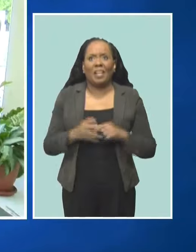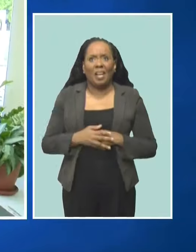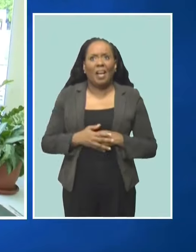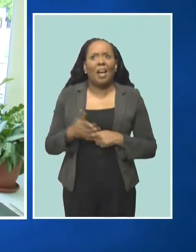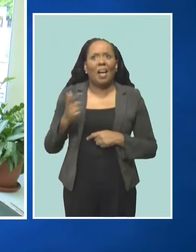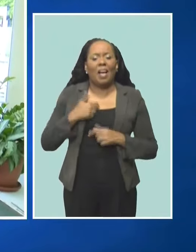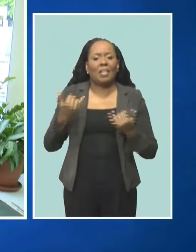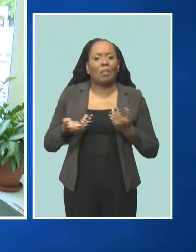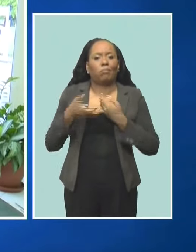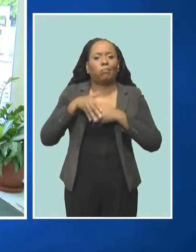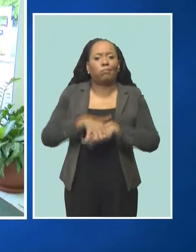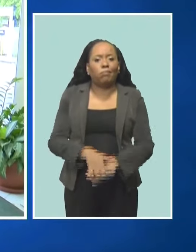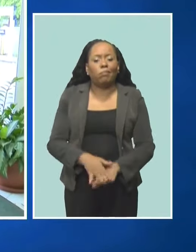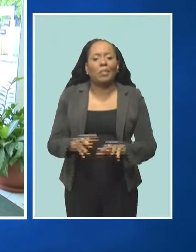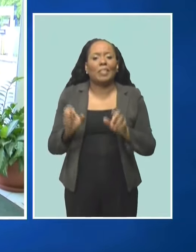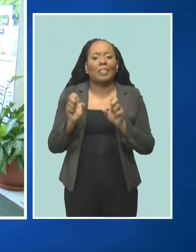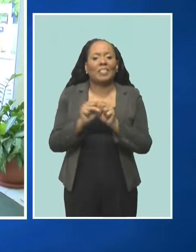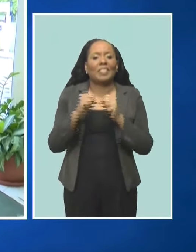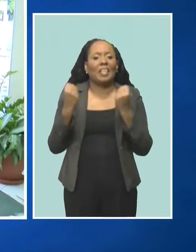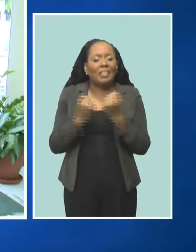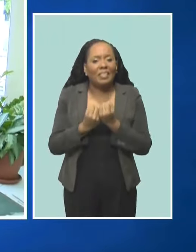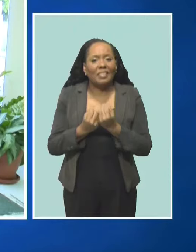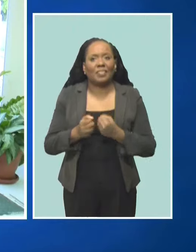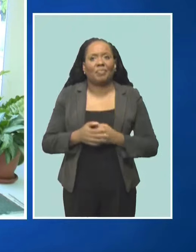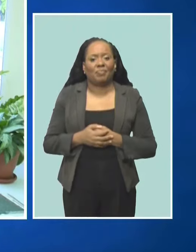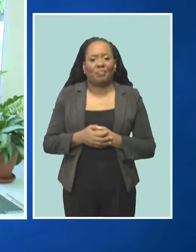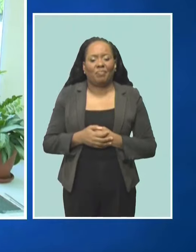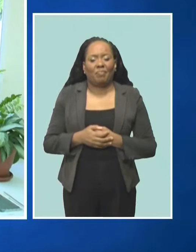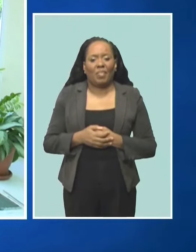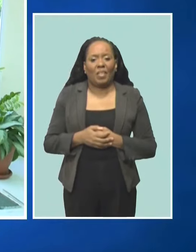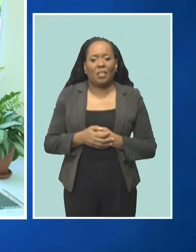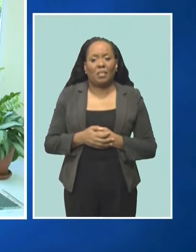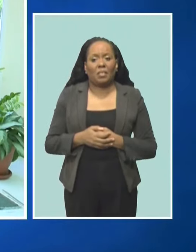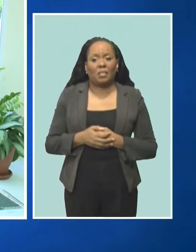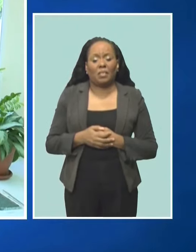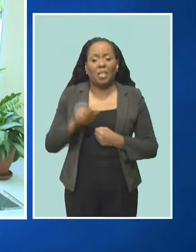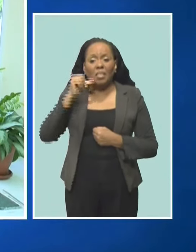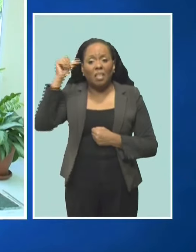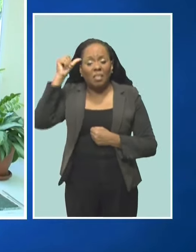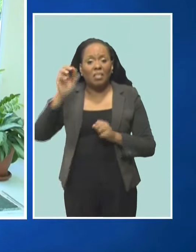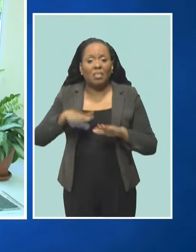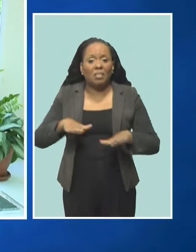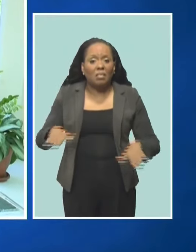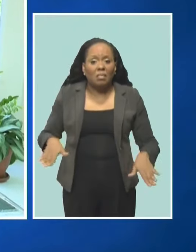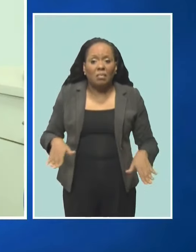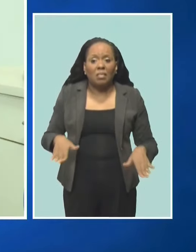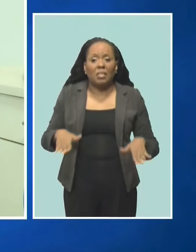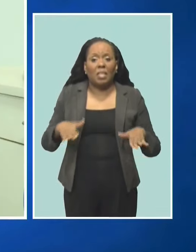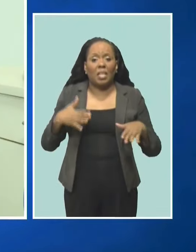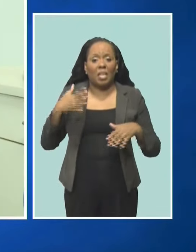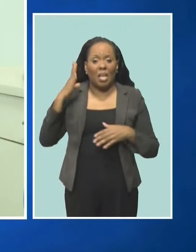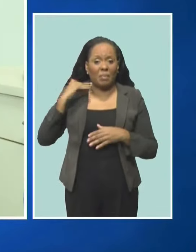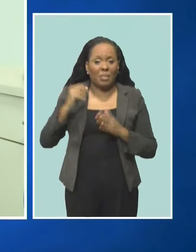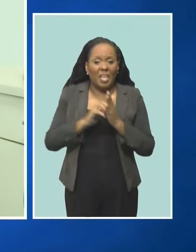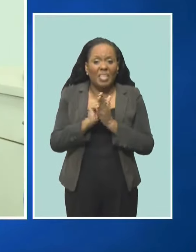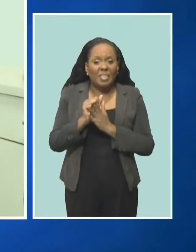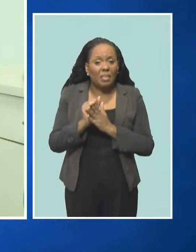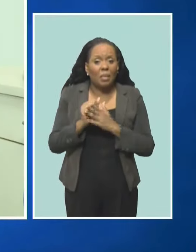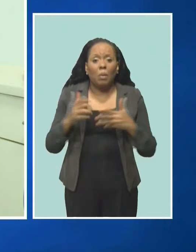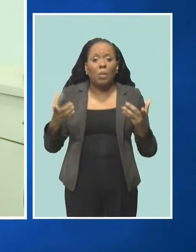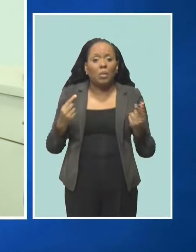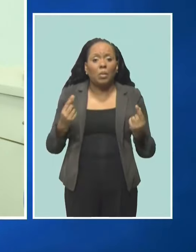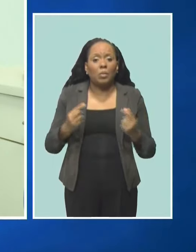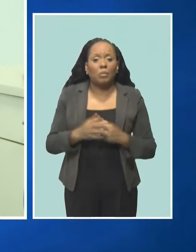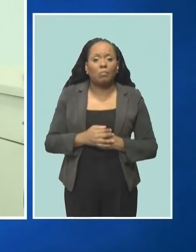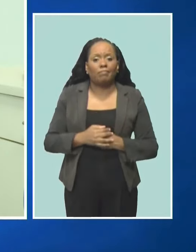The teenager's word of advice to children and adults battling cancer is to trust God. I can remember a mindset